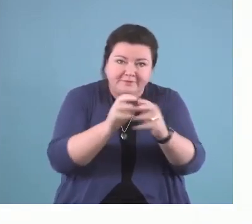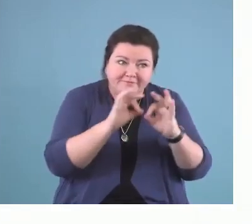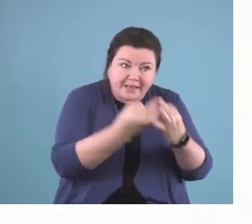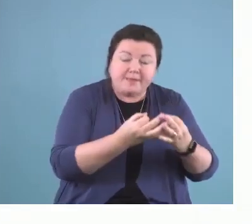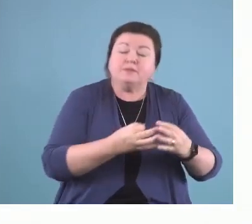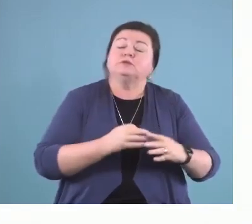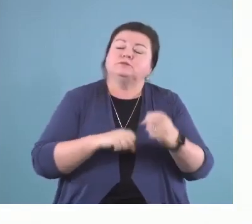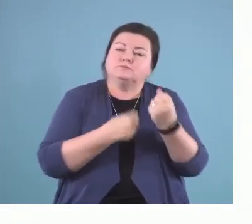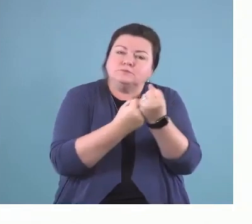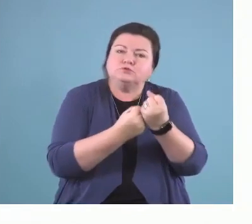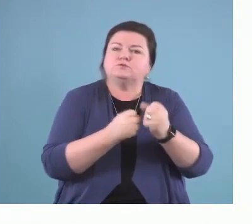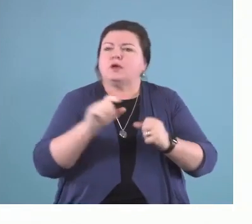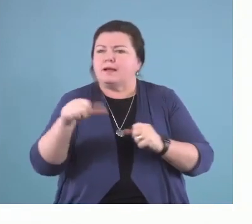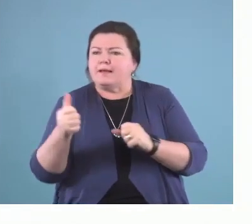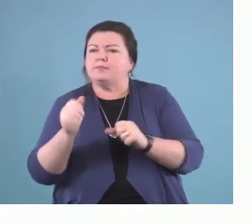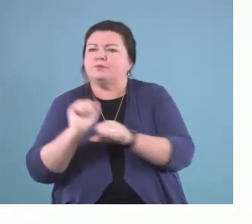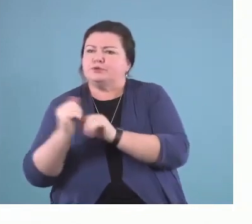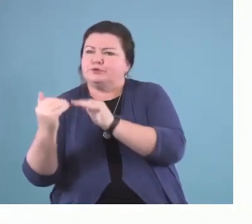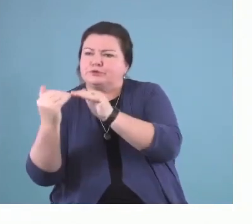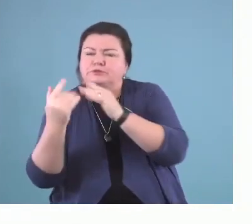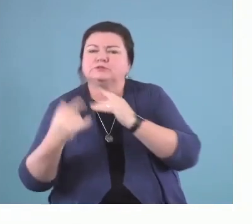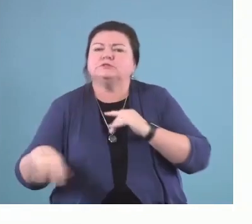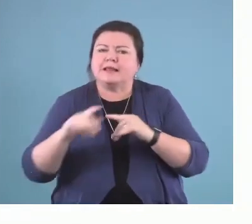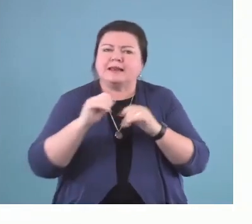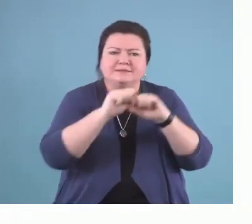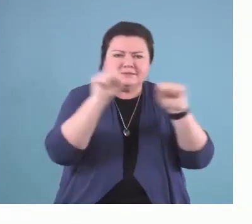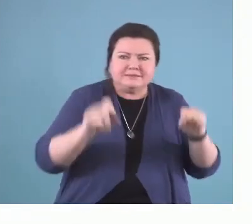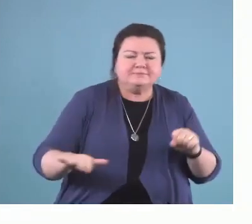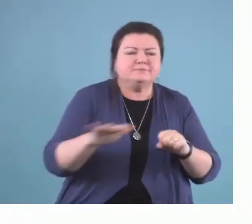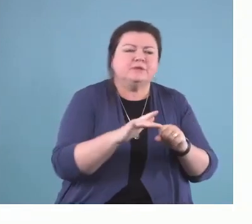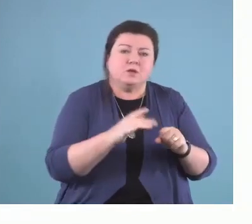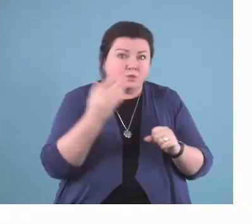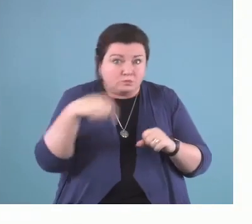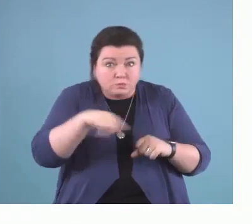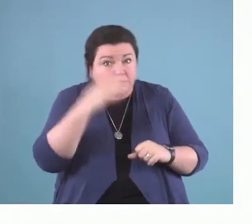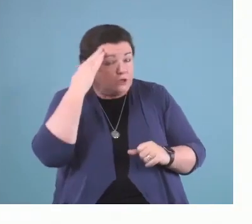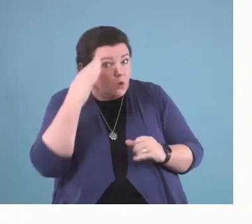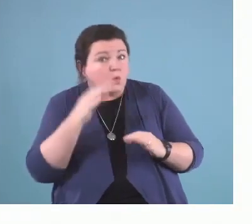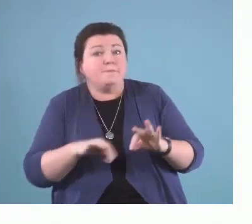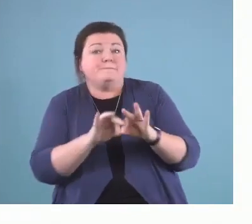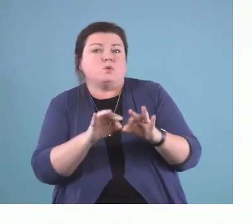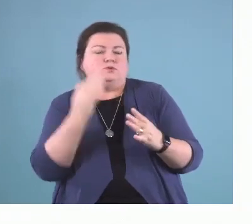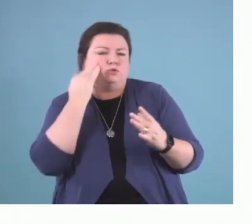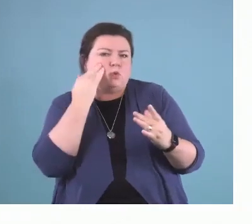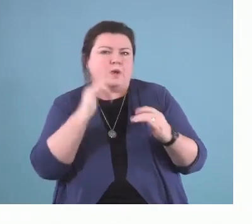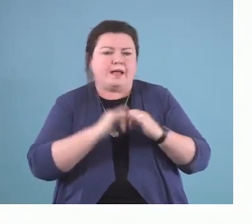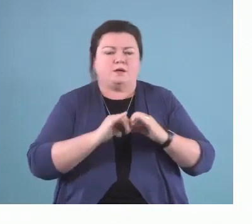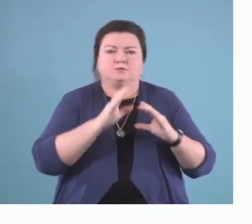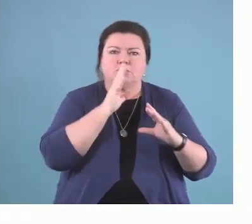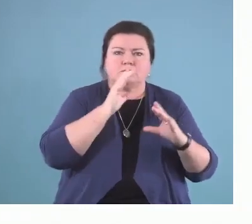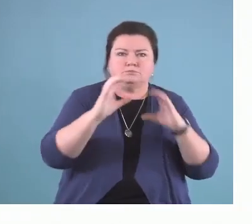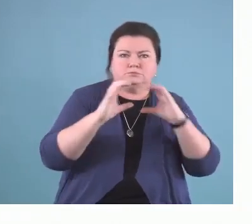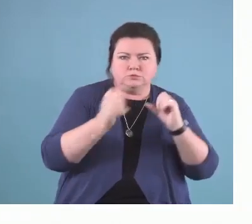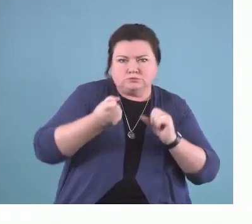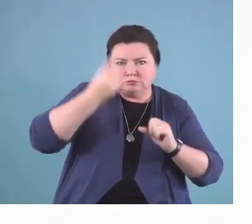colleagues, and systems. We all know it's important to talk to each other using common language that we understand.